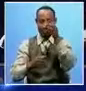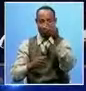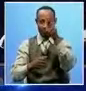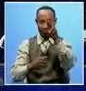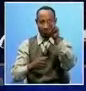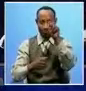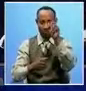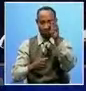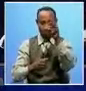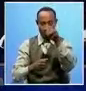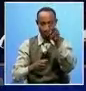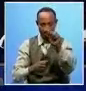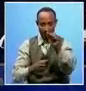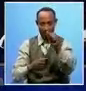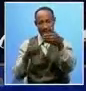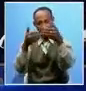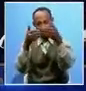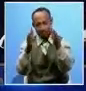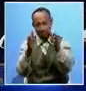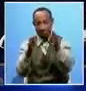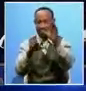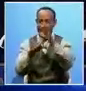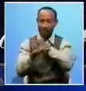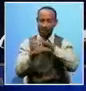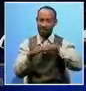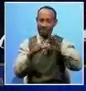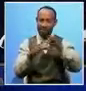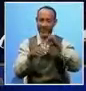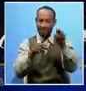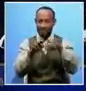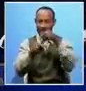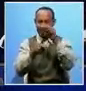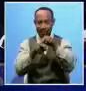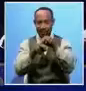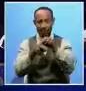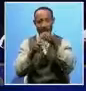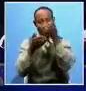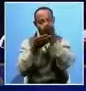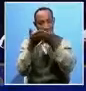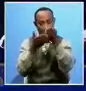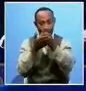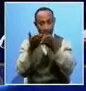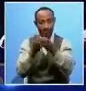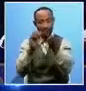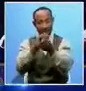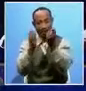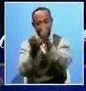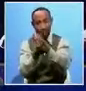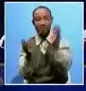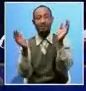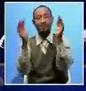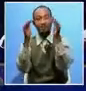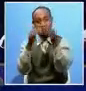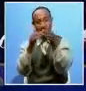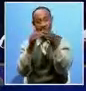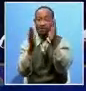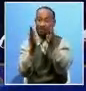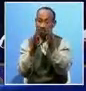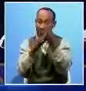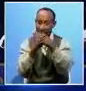official opening of the Christians United for National Economic Transformation Summit. And Christians Business